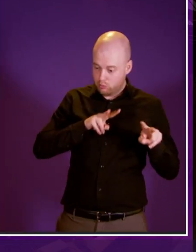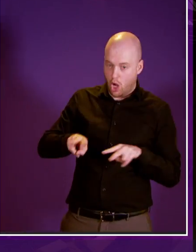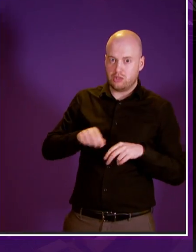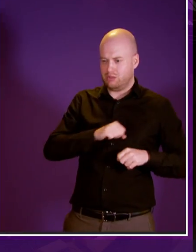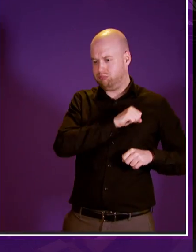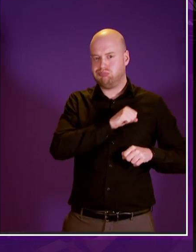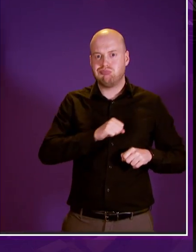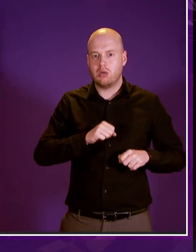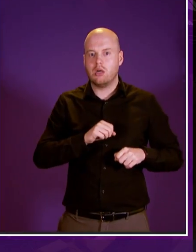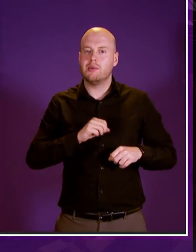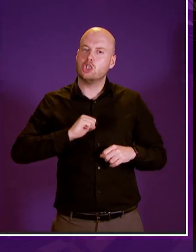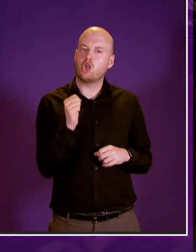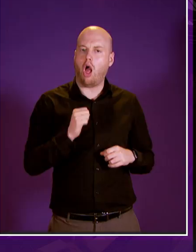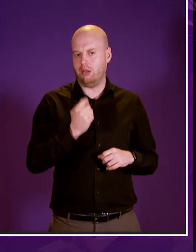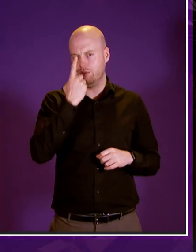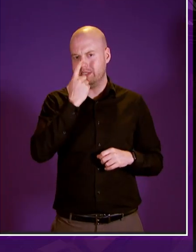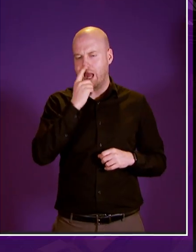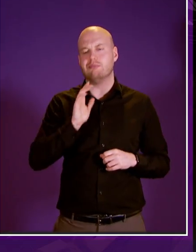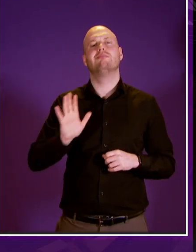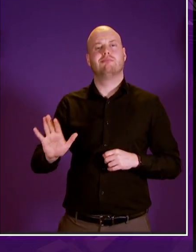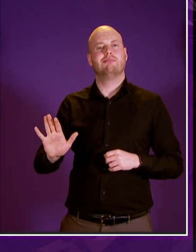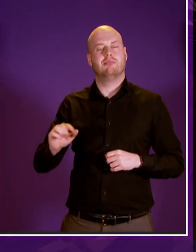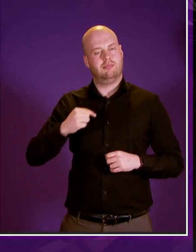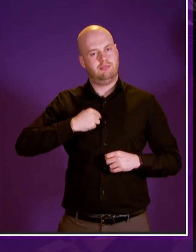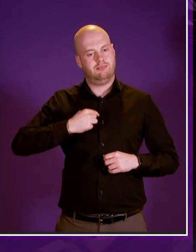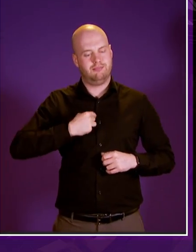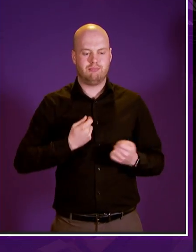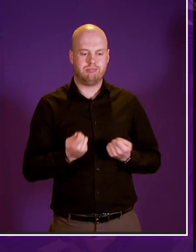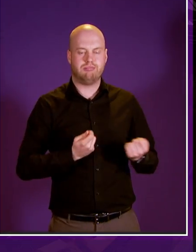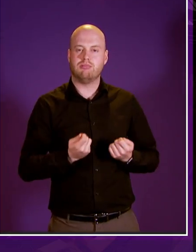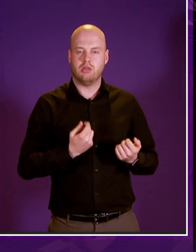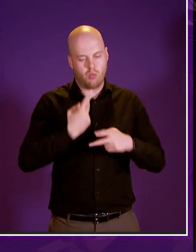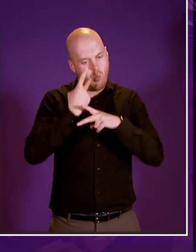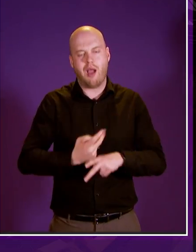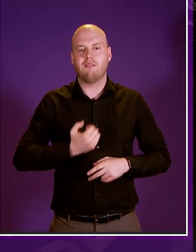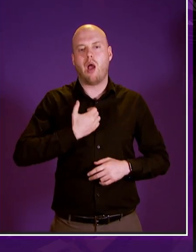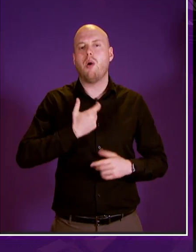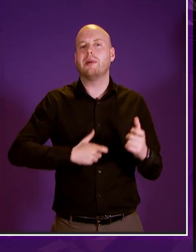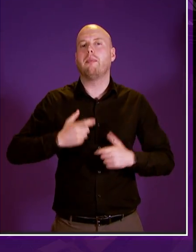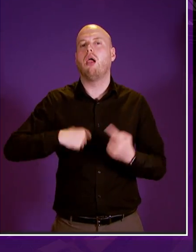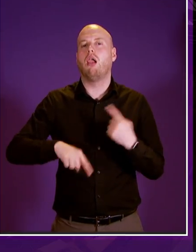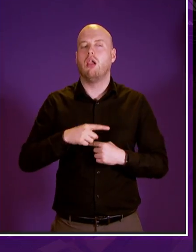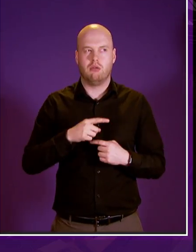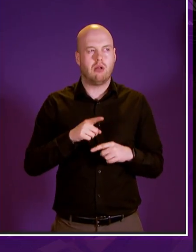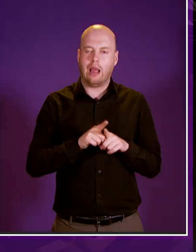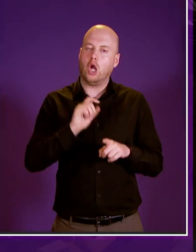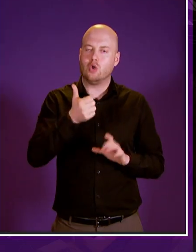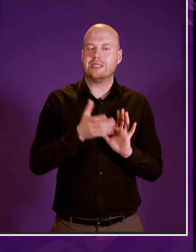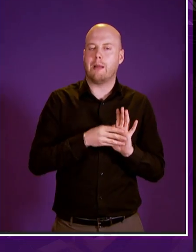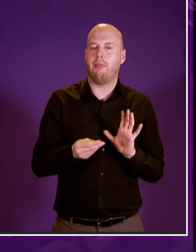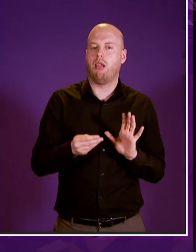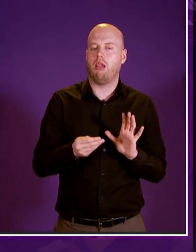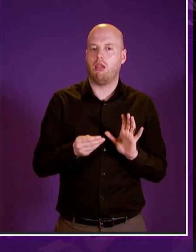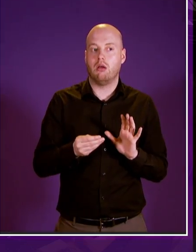scotland has shown the way forward and implementing a system based on a statutory principle that social security is a fundamental human